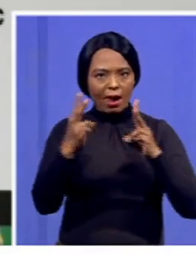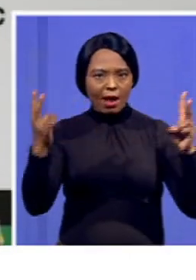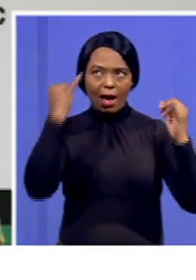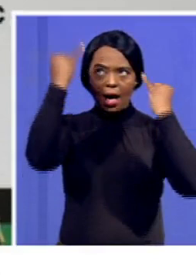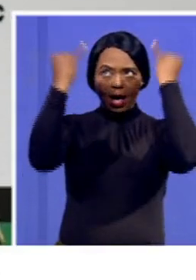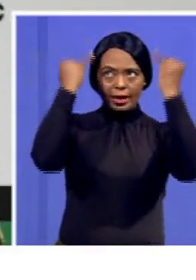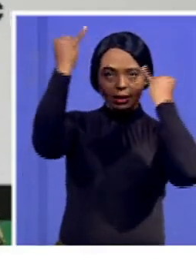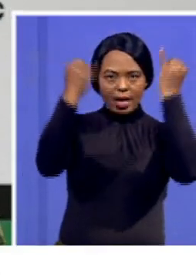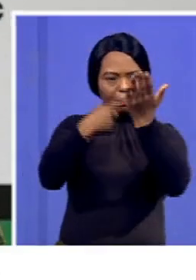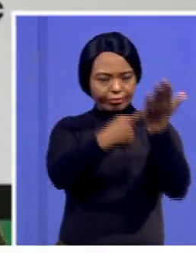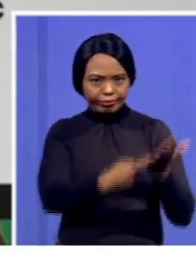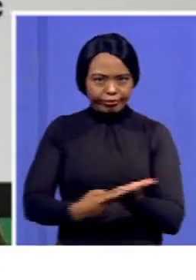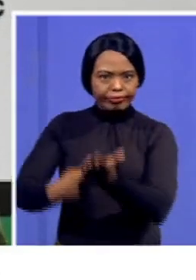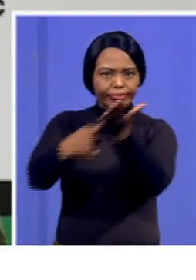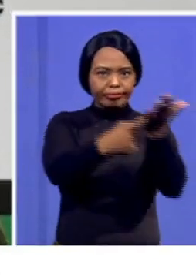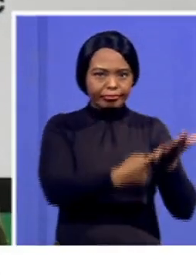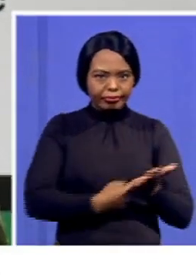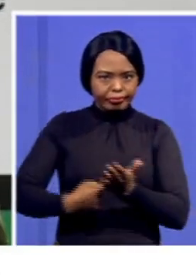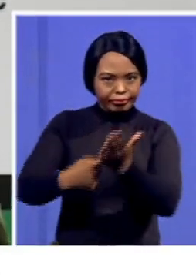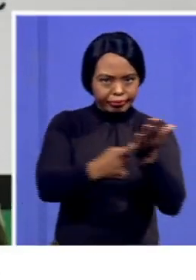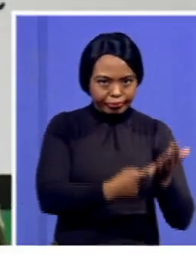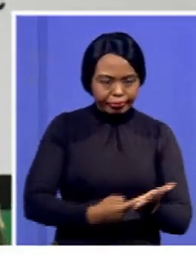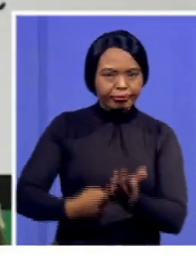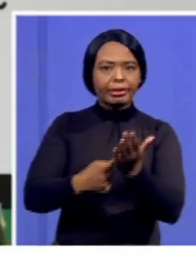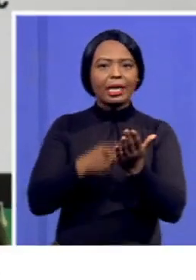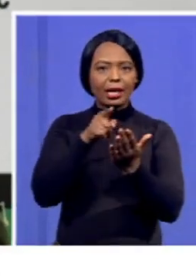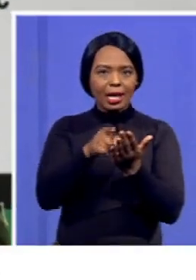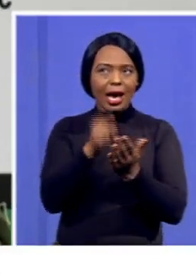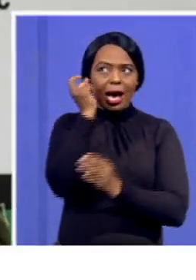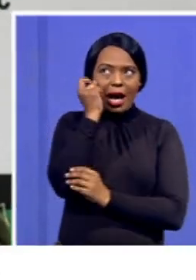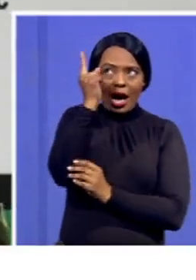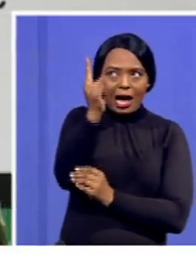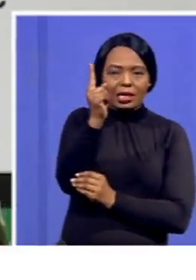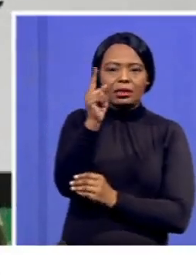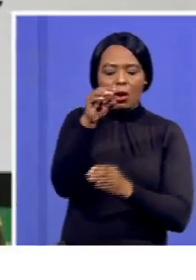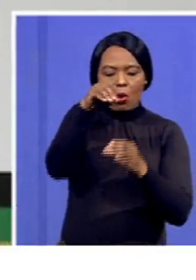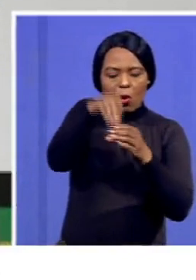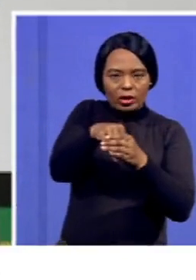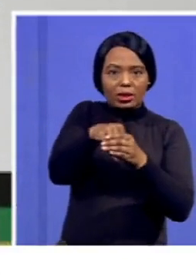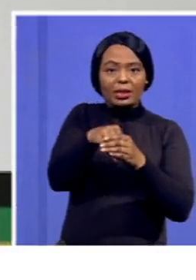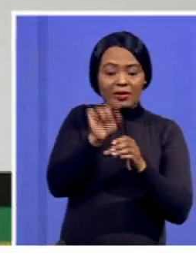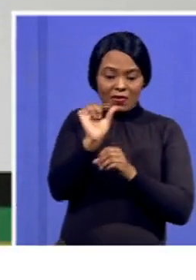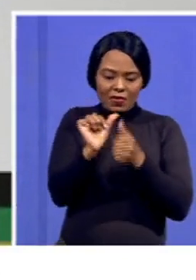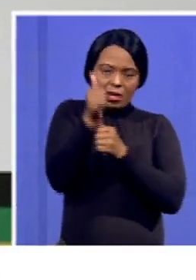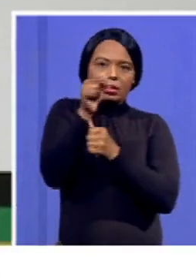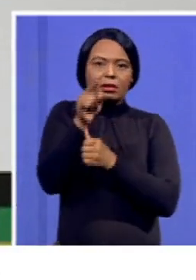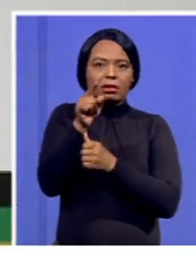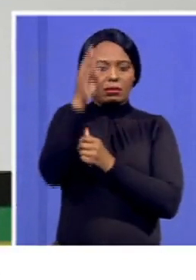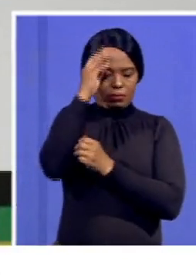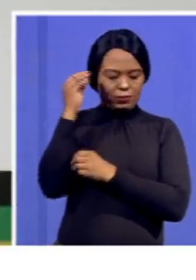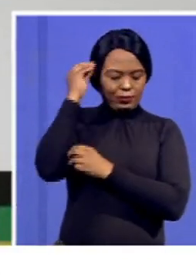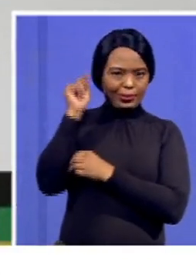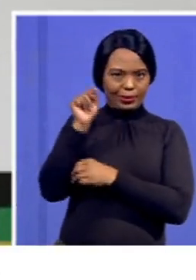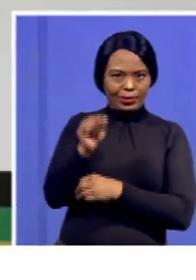we need to start with the understanding of the context that we are tabling this particular